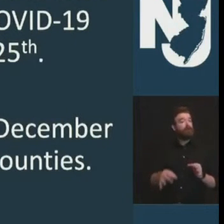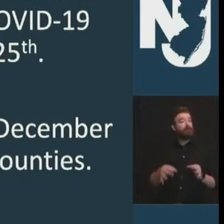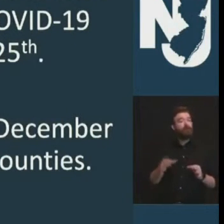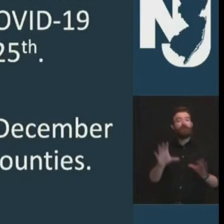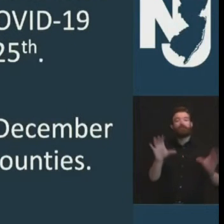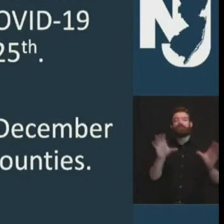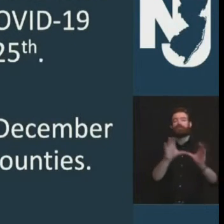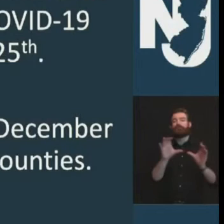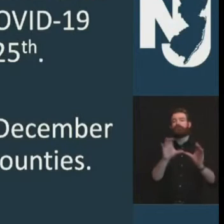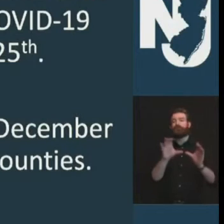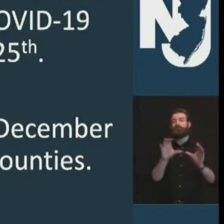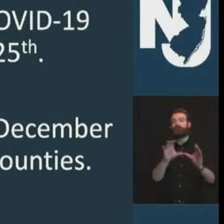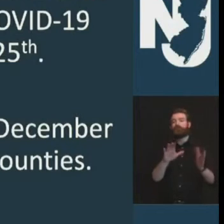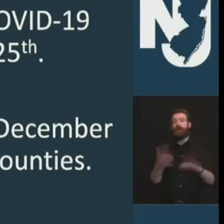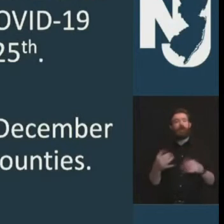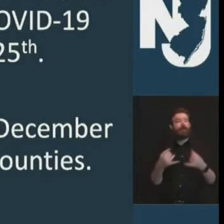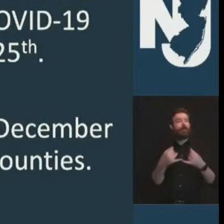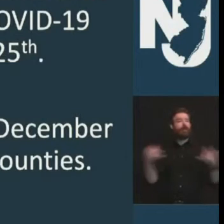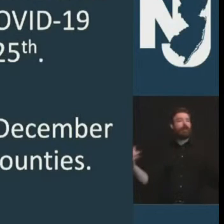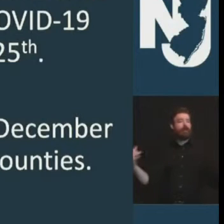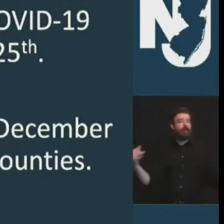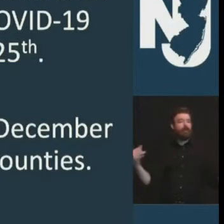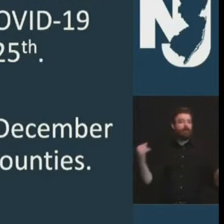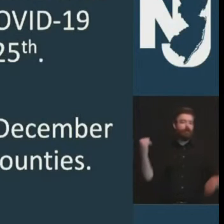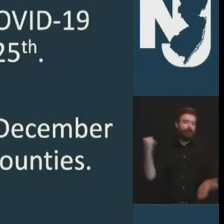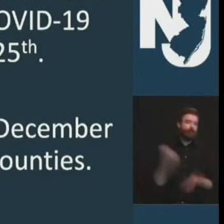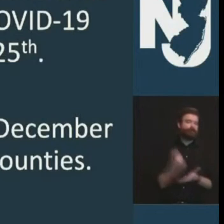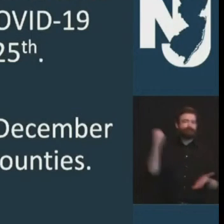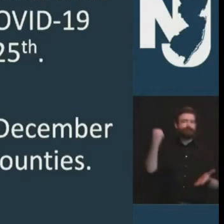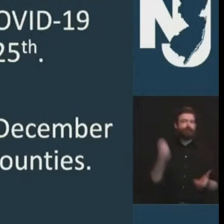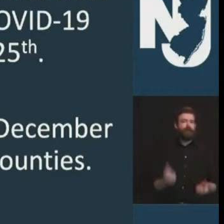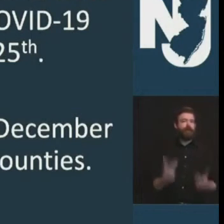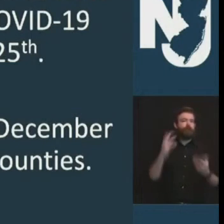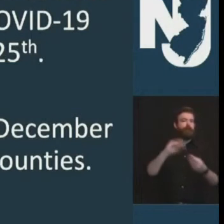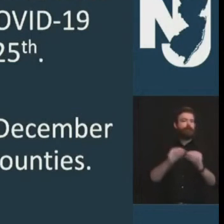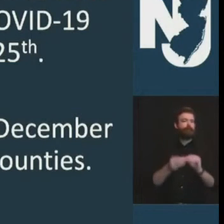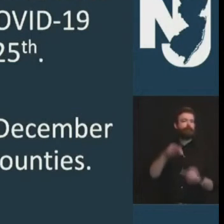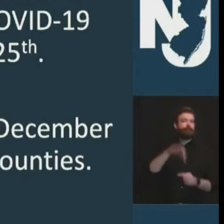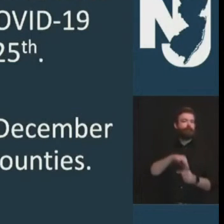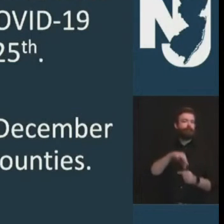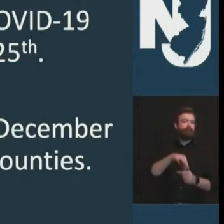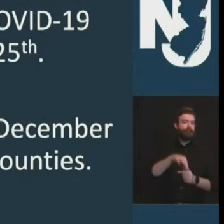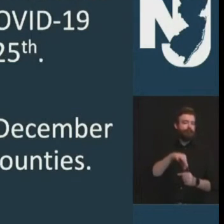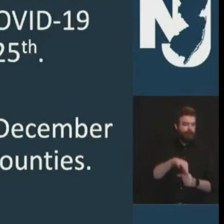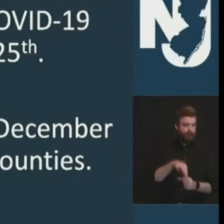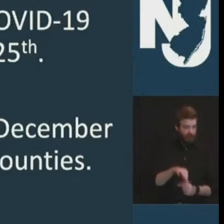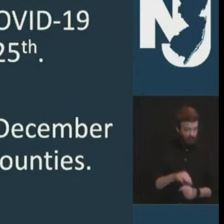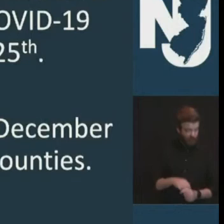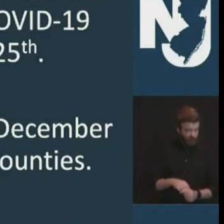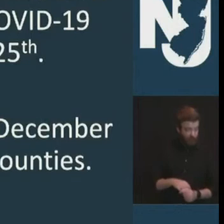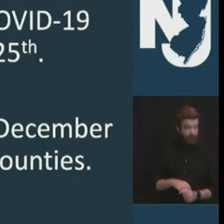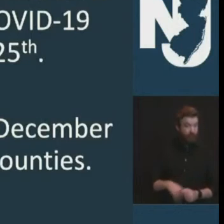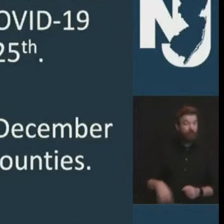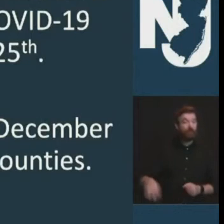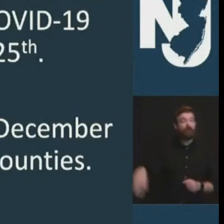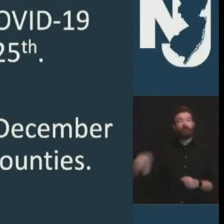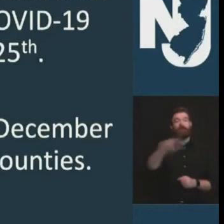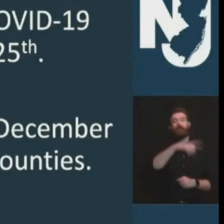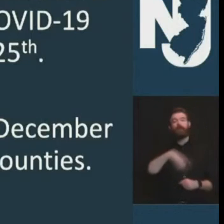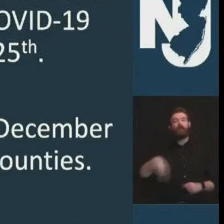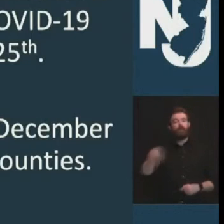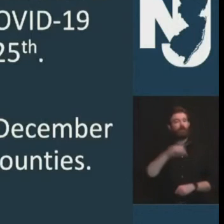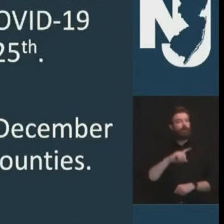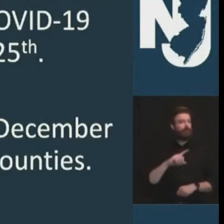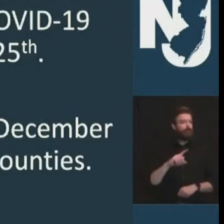next wednesday november 25th only for counties unable to meet today's deadline because of the impact covet 19 is